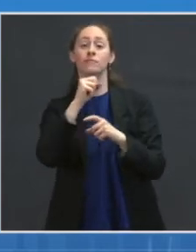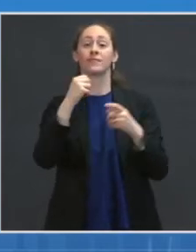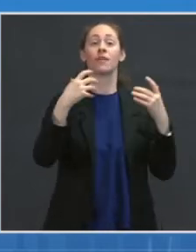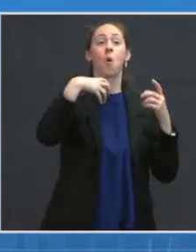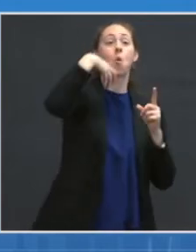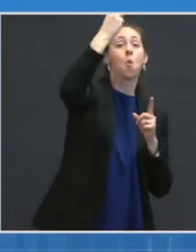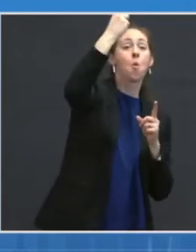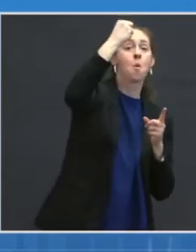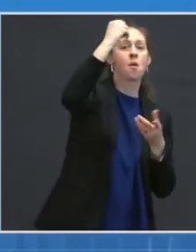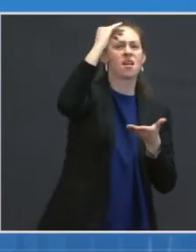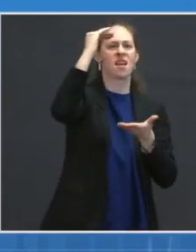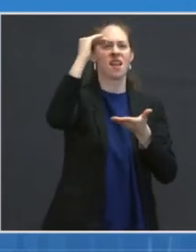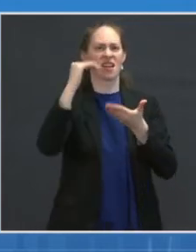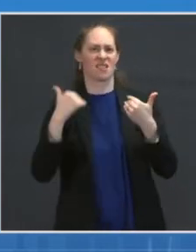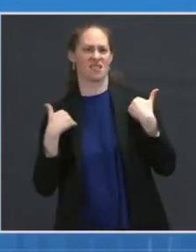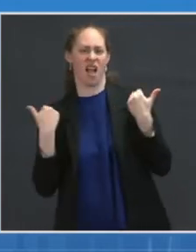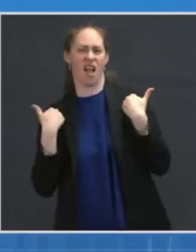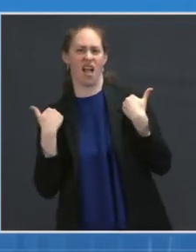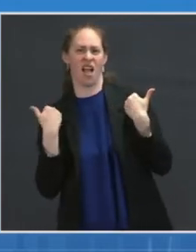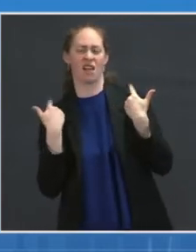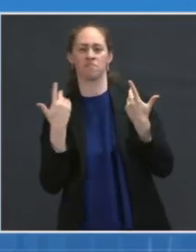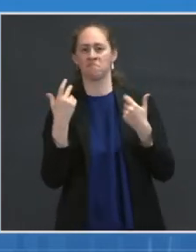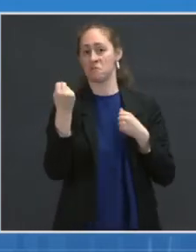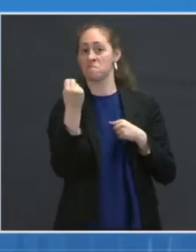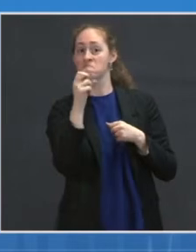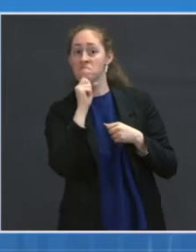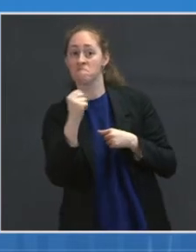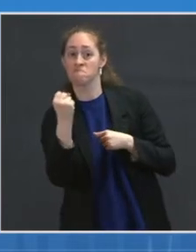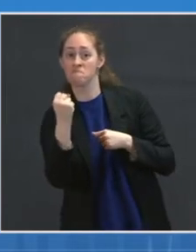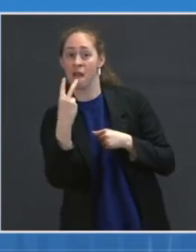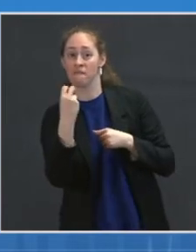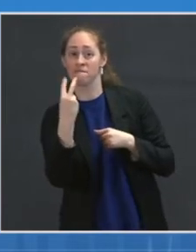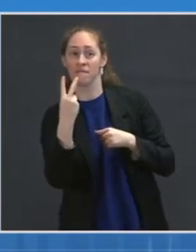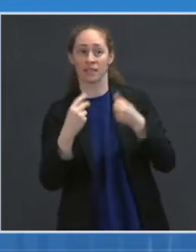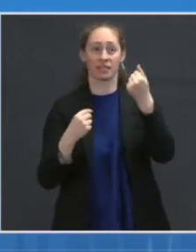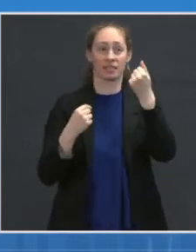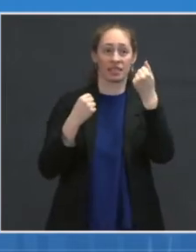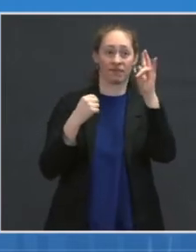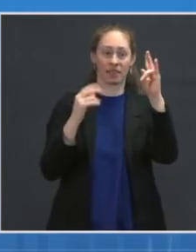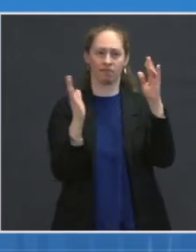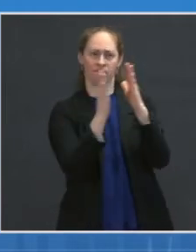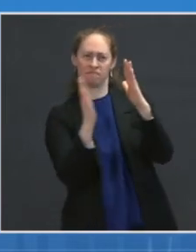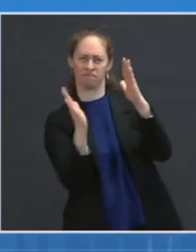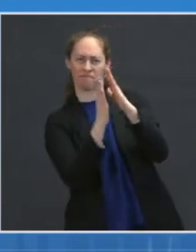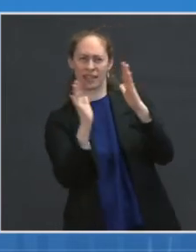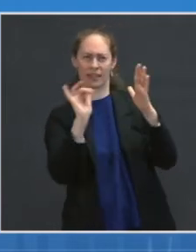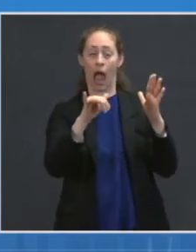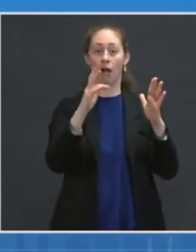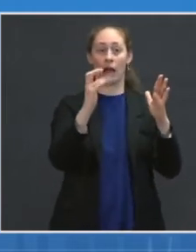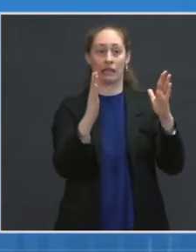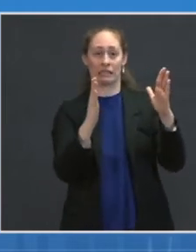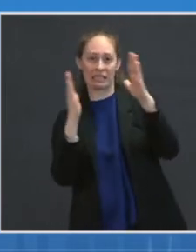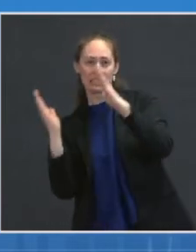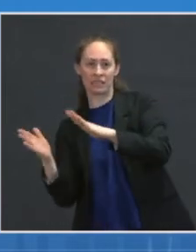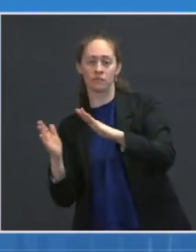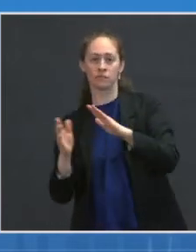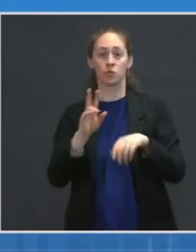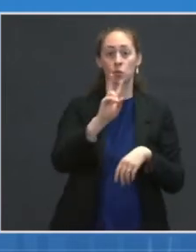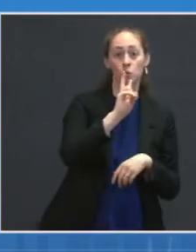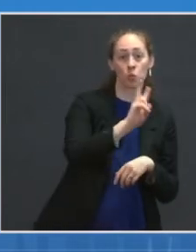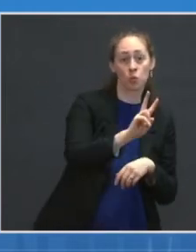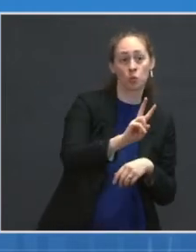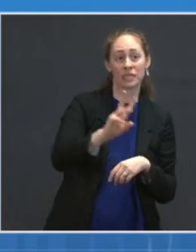They will go to the 6-12, then 2-6, then 6 months to 2 years.